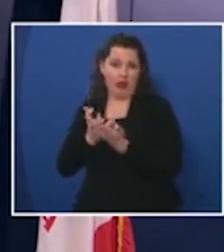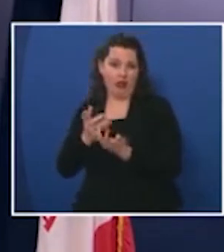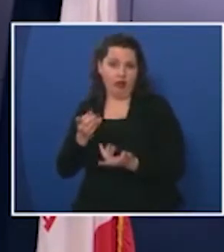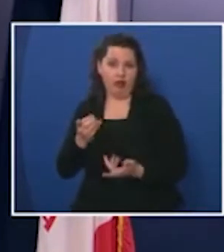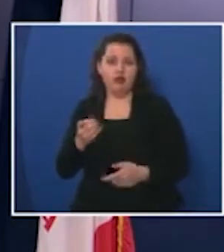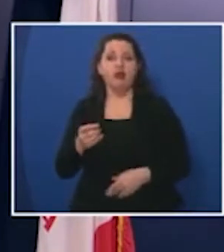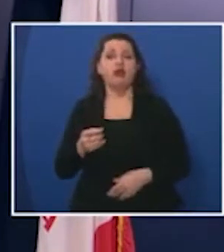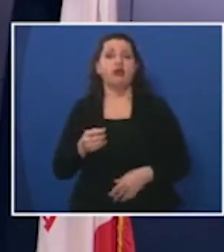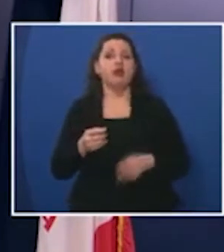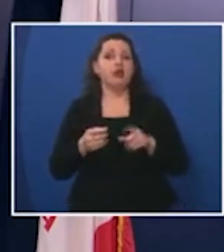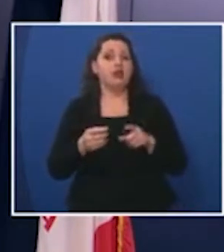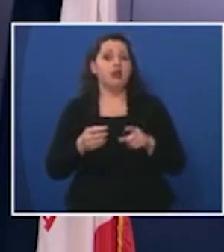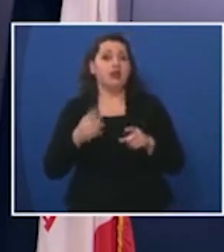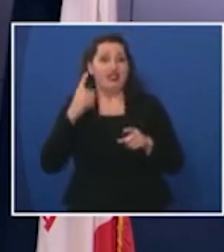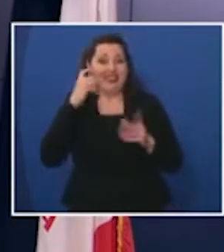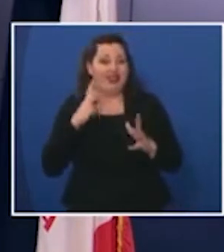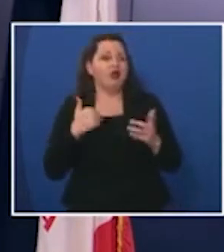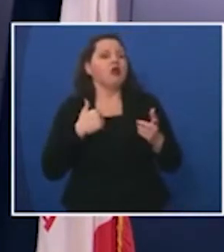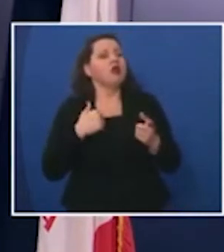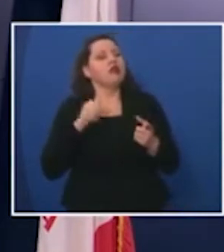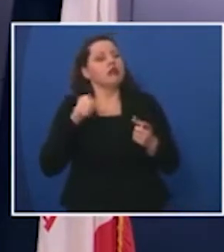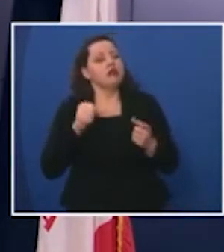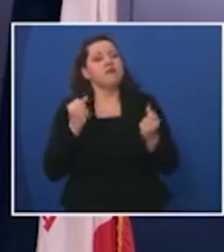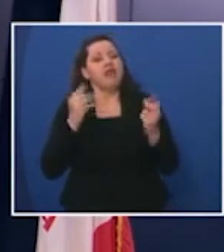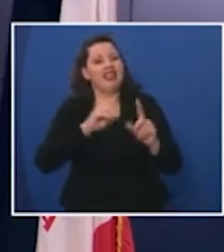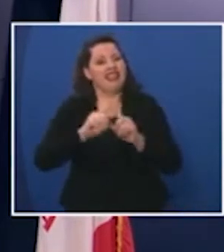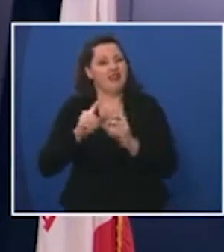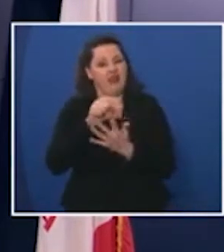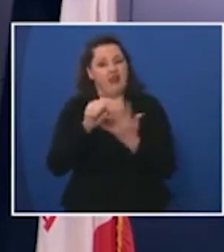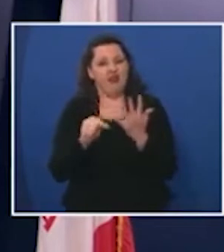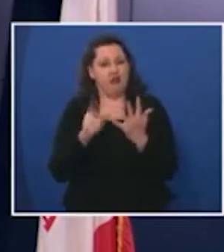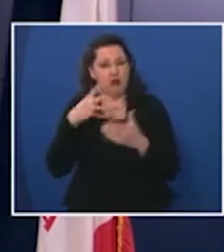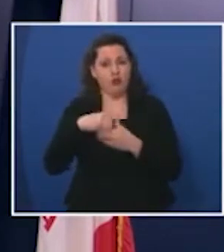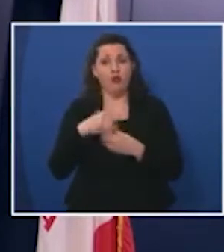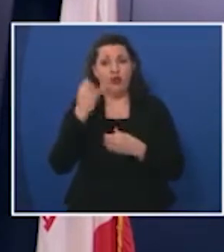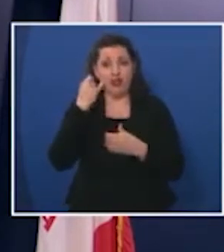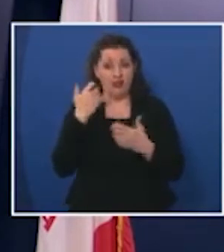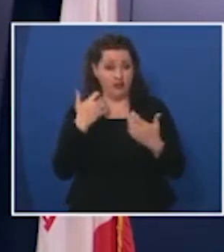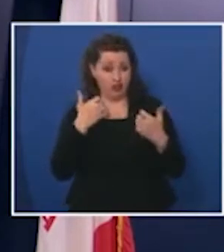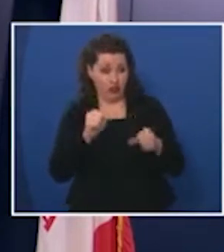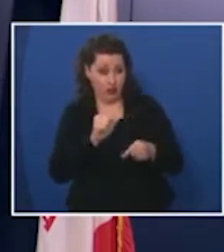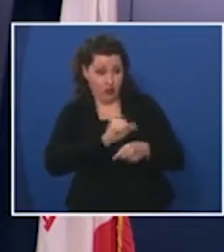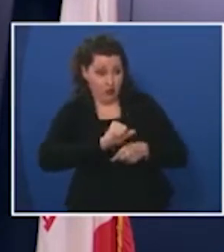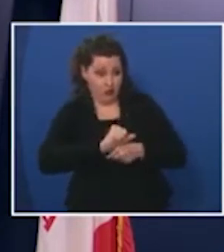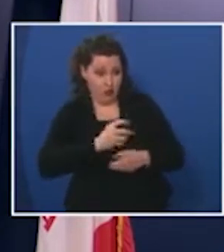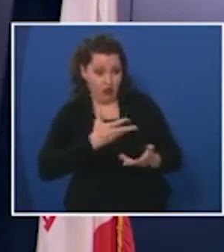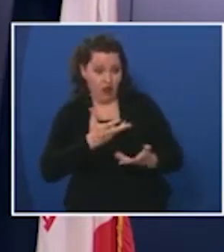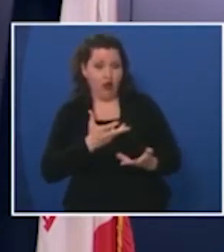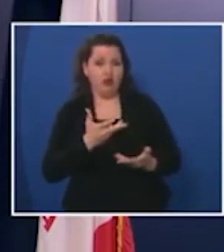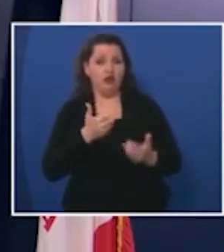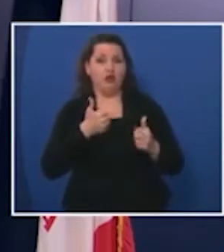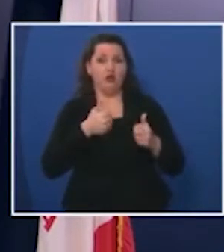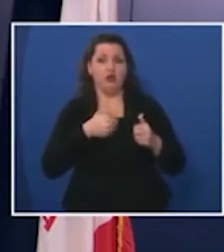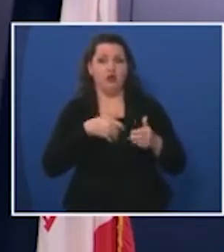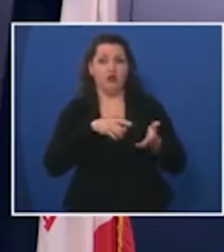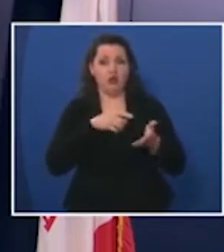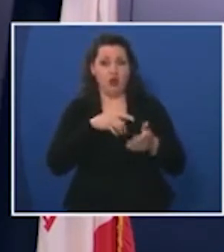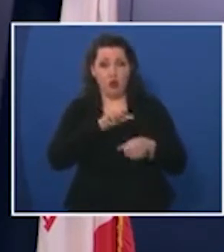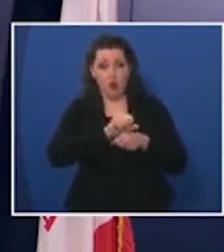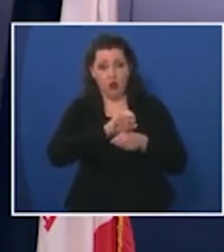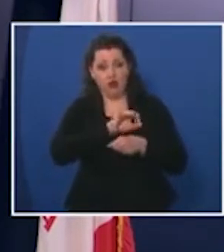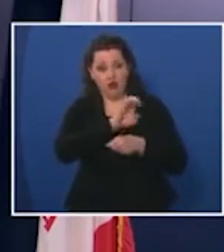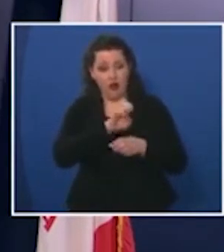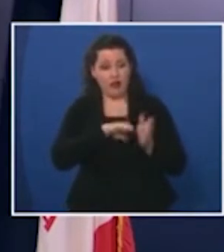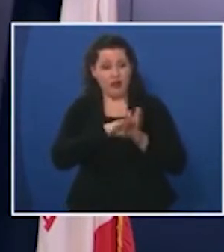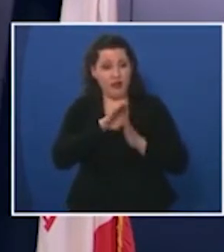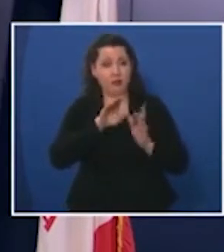there's a lot of different factors that are included in that so if they're trying to get unemployment then through the investigation or through the outreach from the workforce development team they go